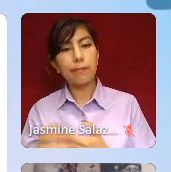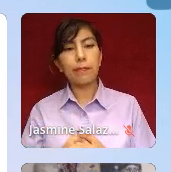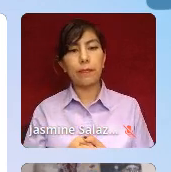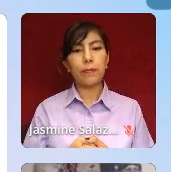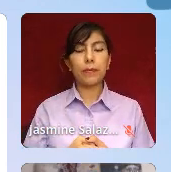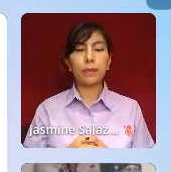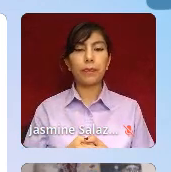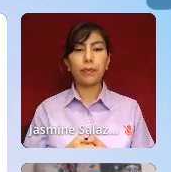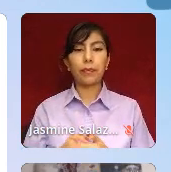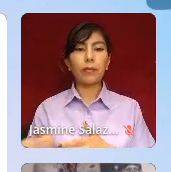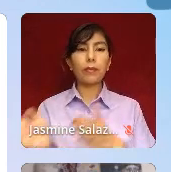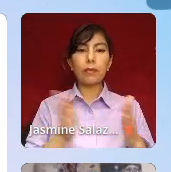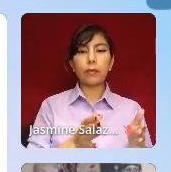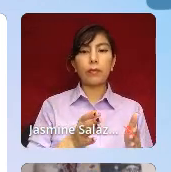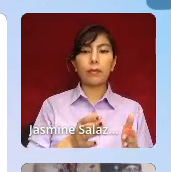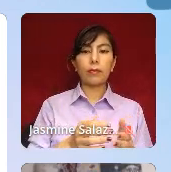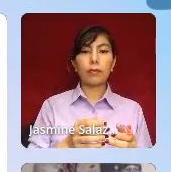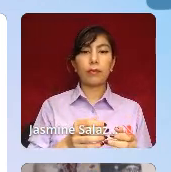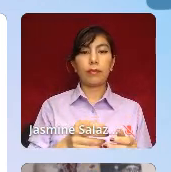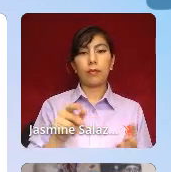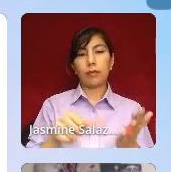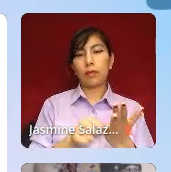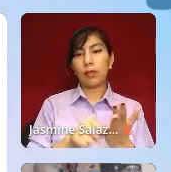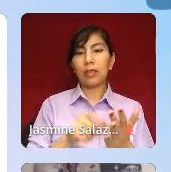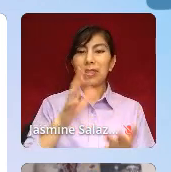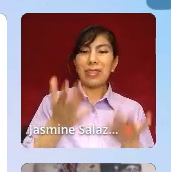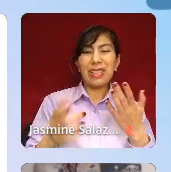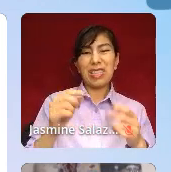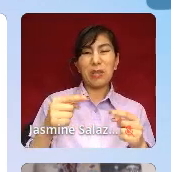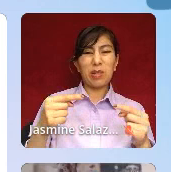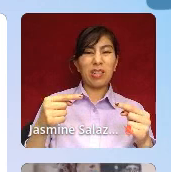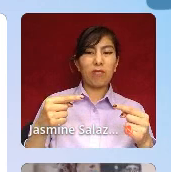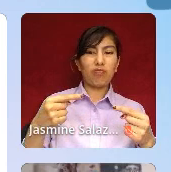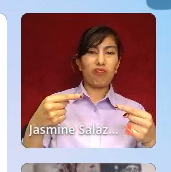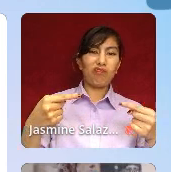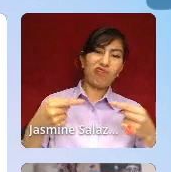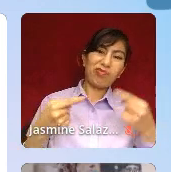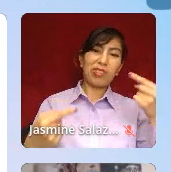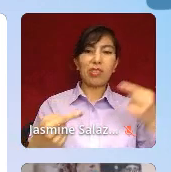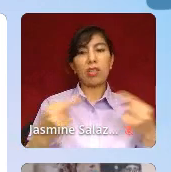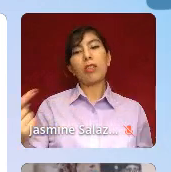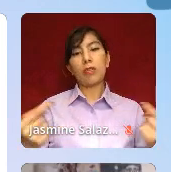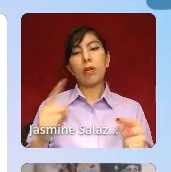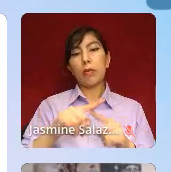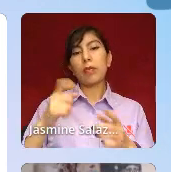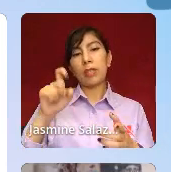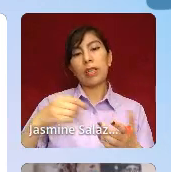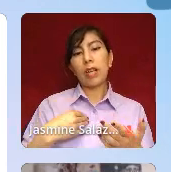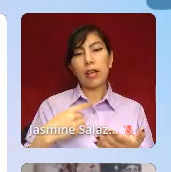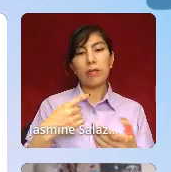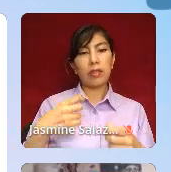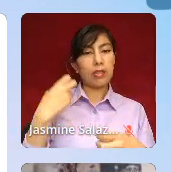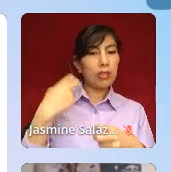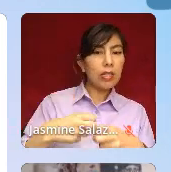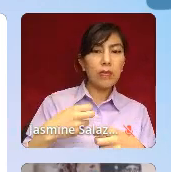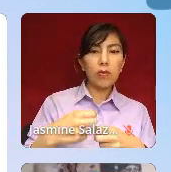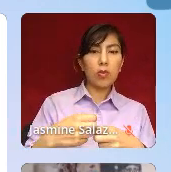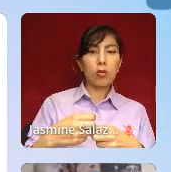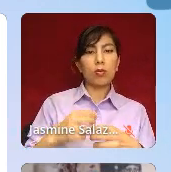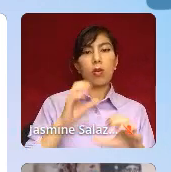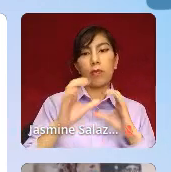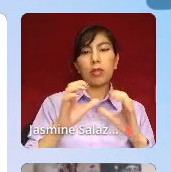This next slide may be a little controversial, but we have to have tough conversations when we talk about suicide from a Black lens.